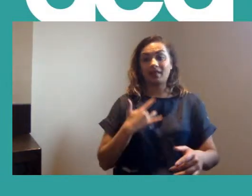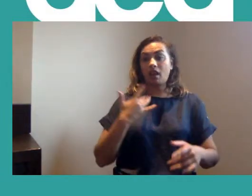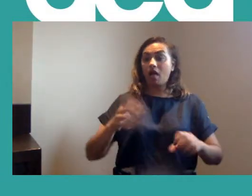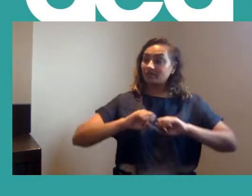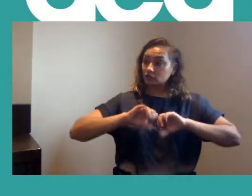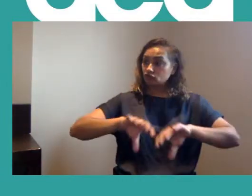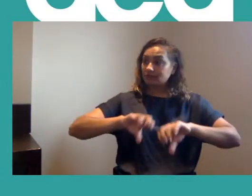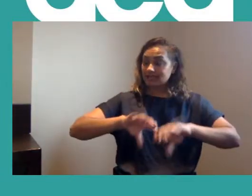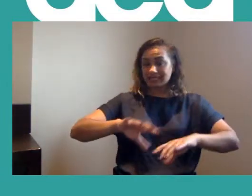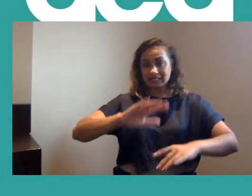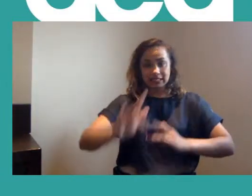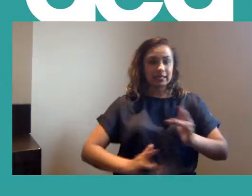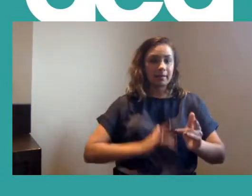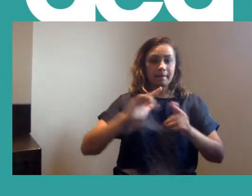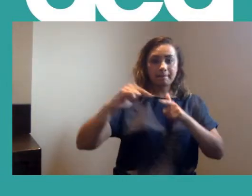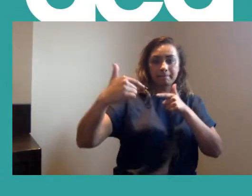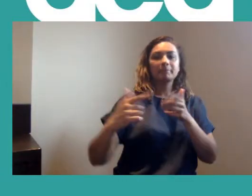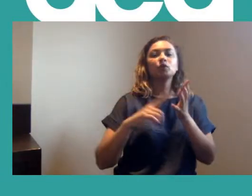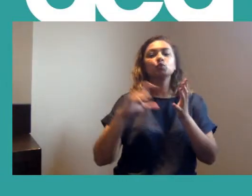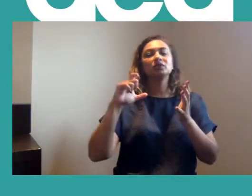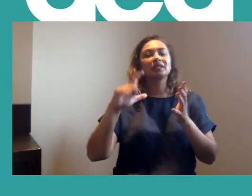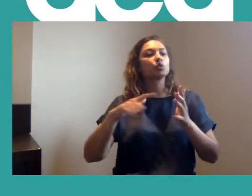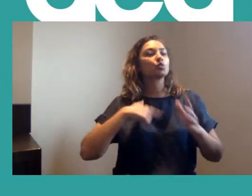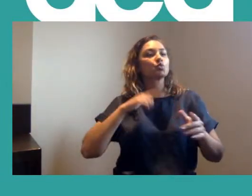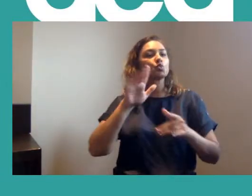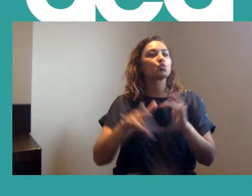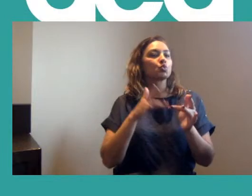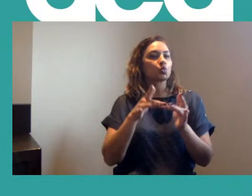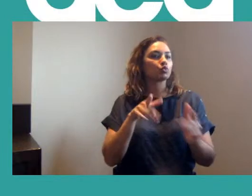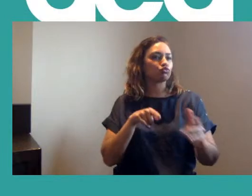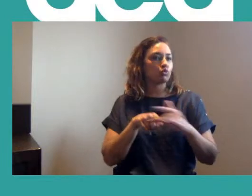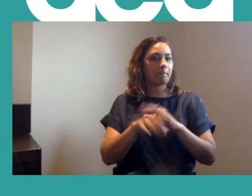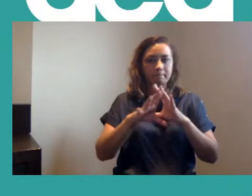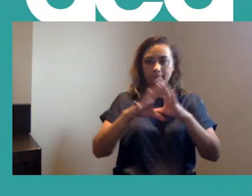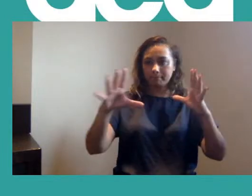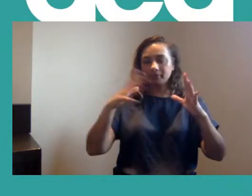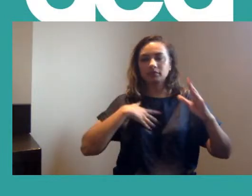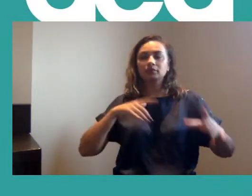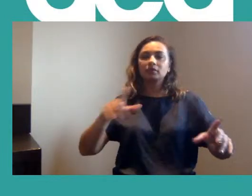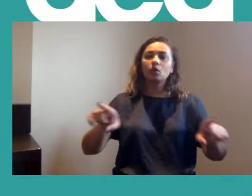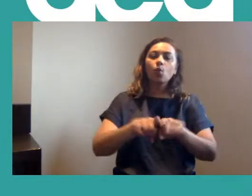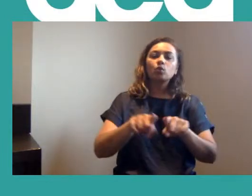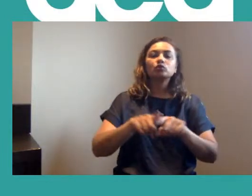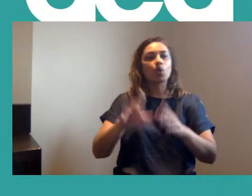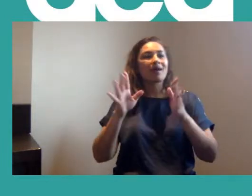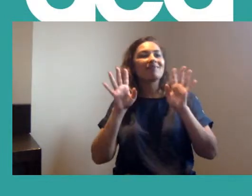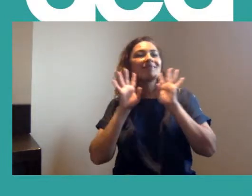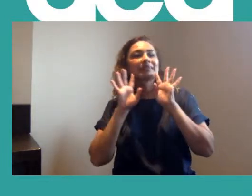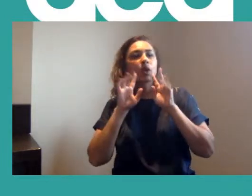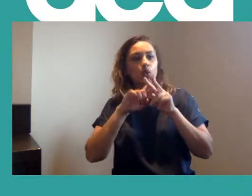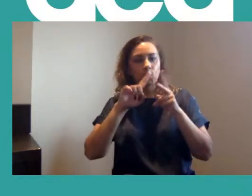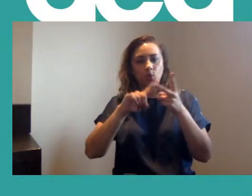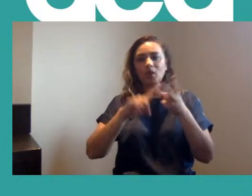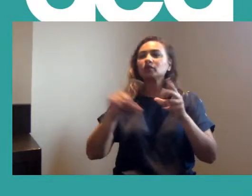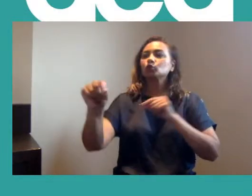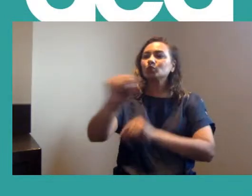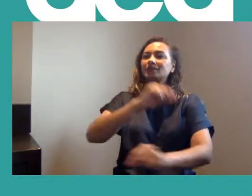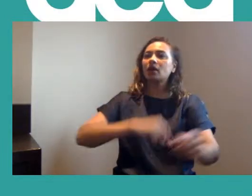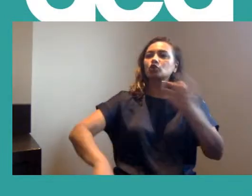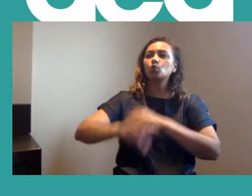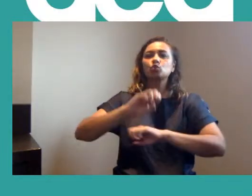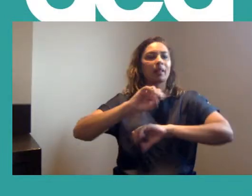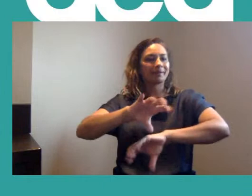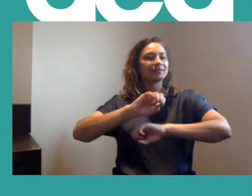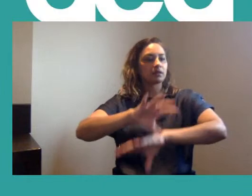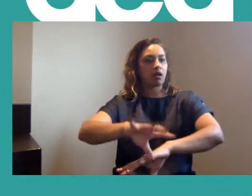on UCU's YouTube channel. And also on the Facebook and the Twitter. If